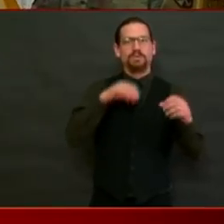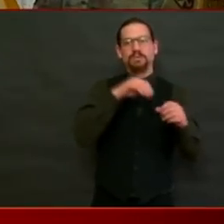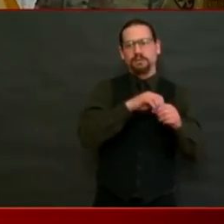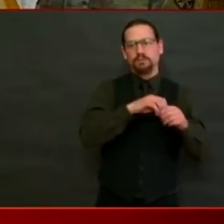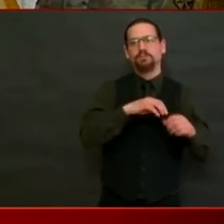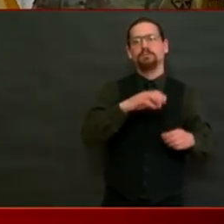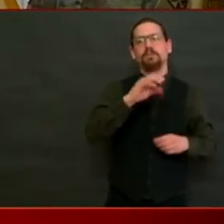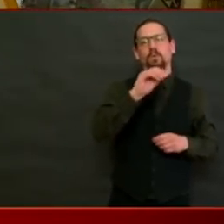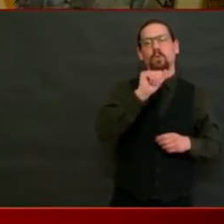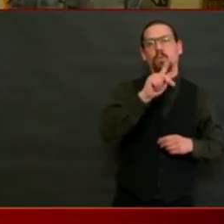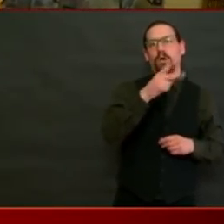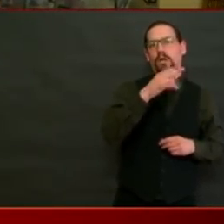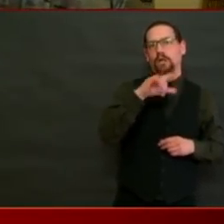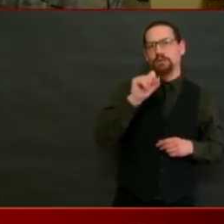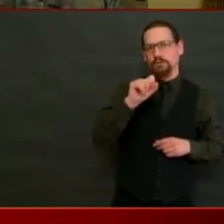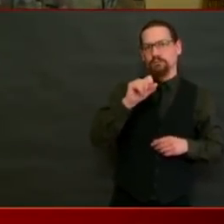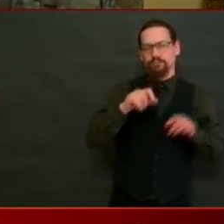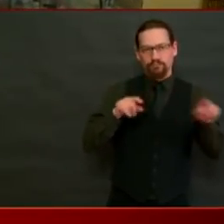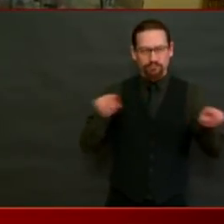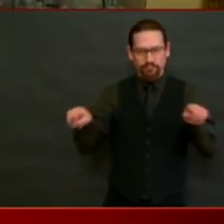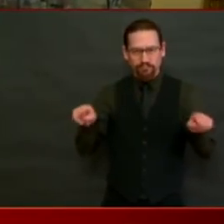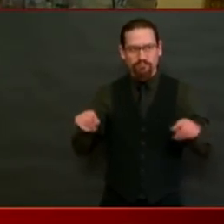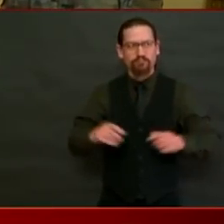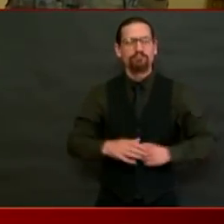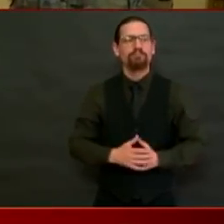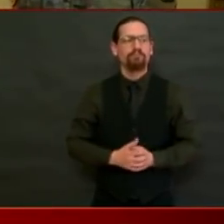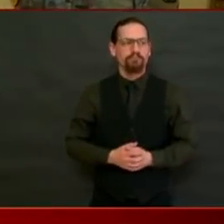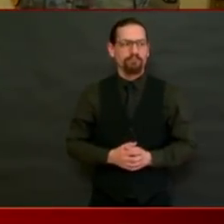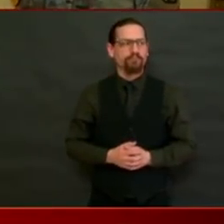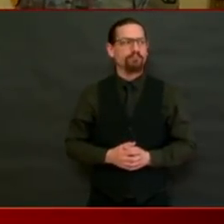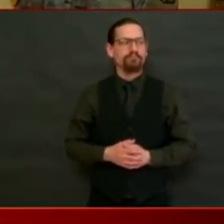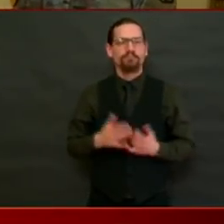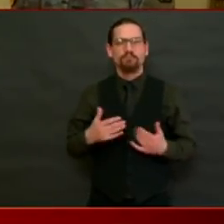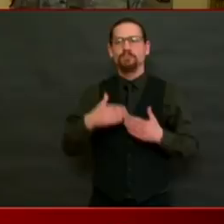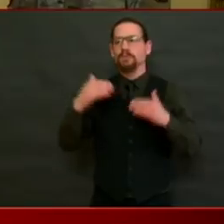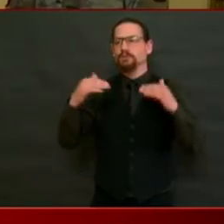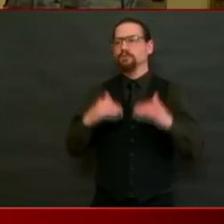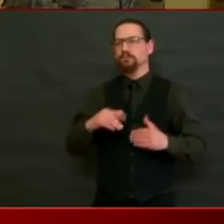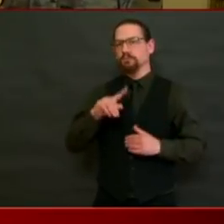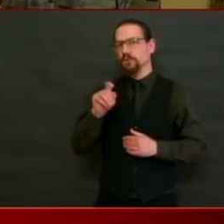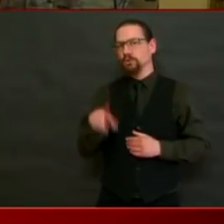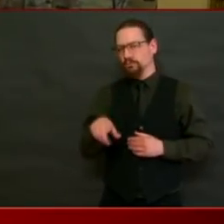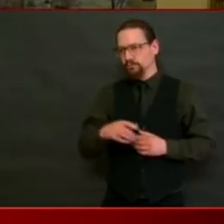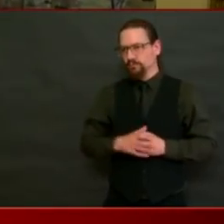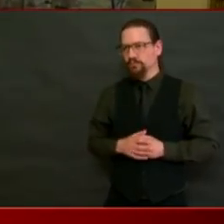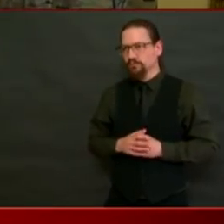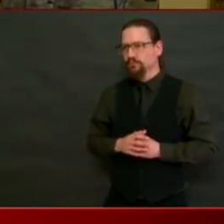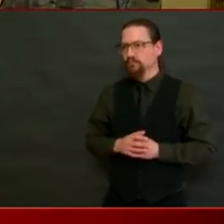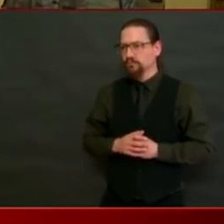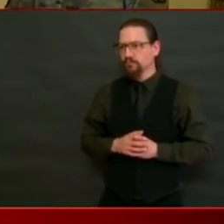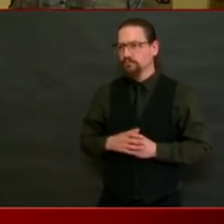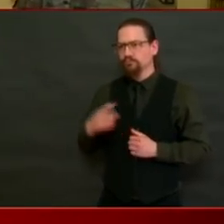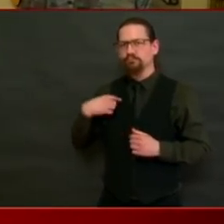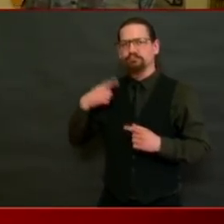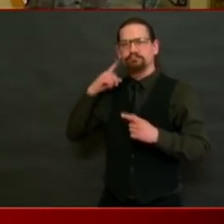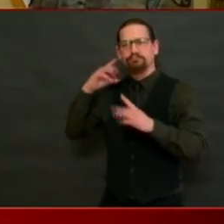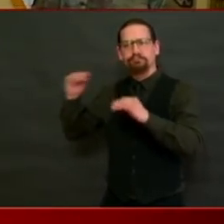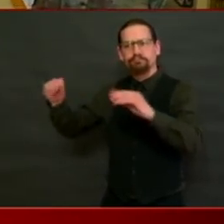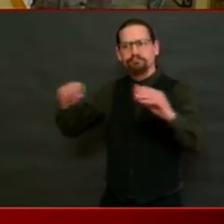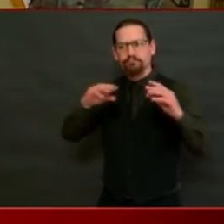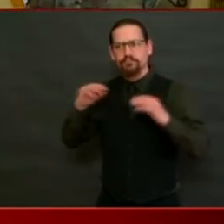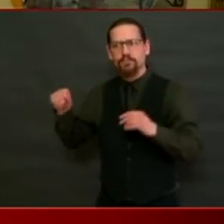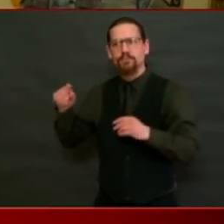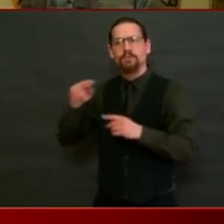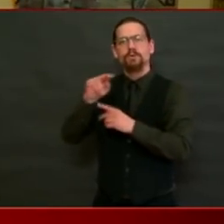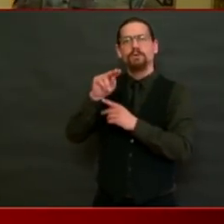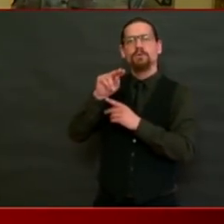Bartholomew. Governor, we're getting reports of significant inadequate space in Newport's homeless shelters, while